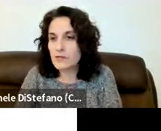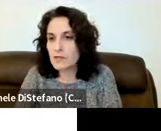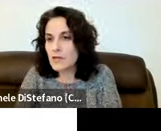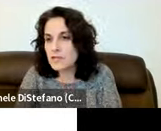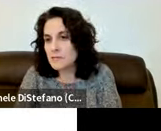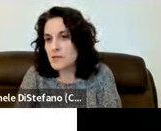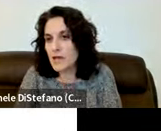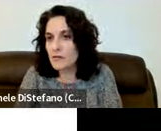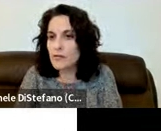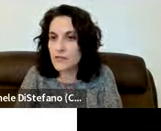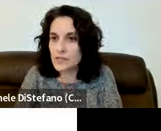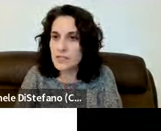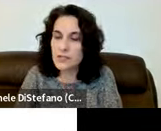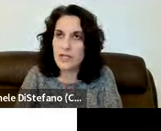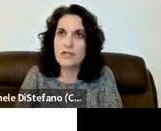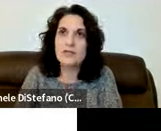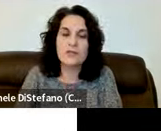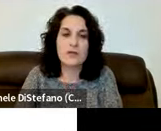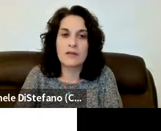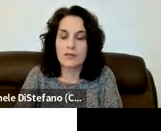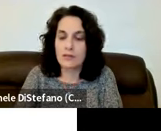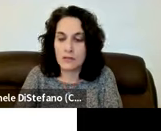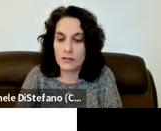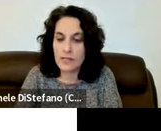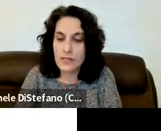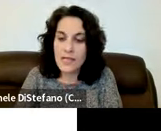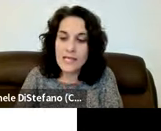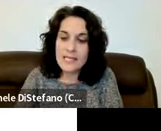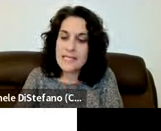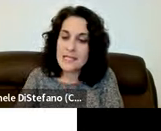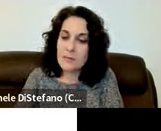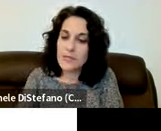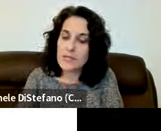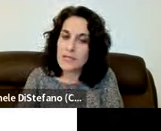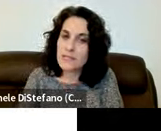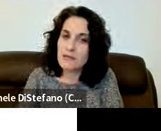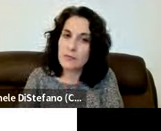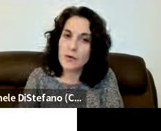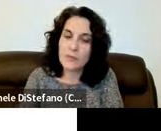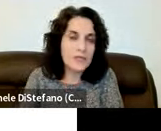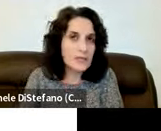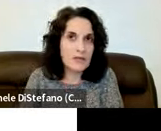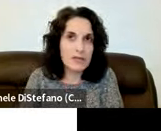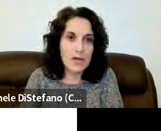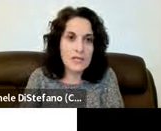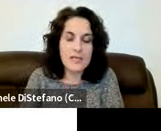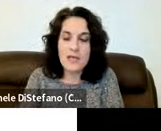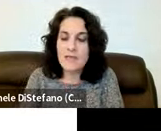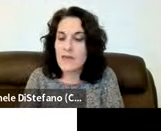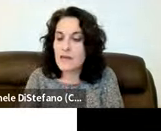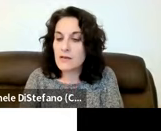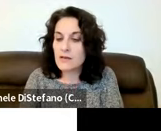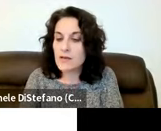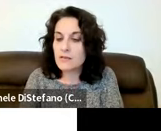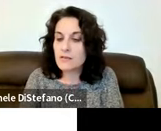degree of hearing loss similar to how your vision can change so can your hearing it's typically considered a permanent hearing loss